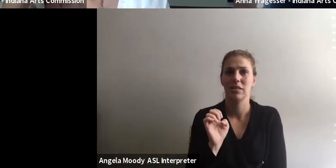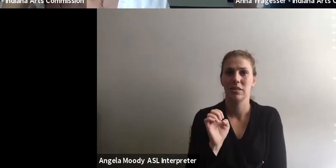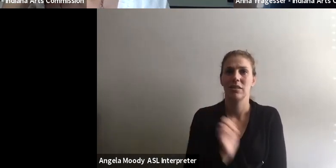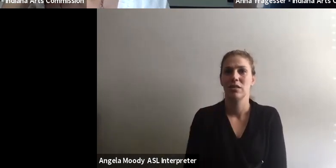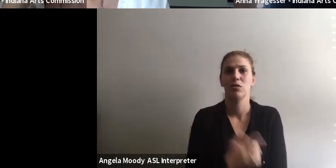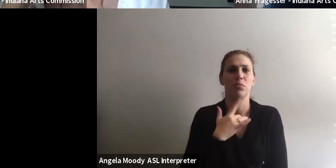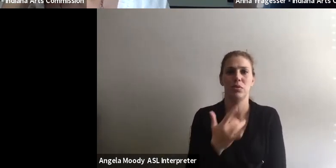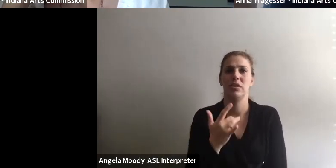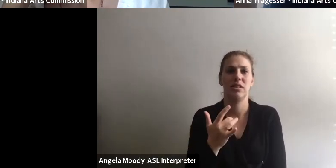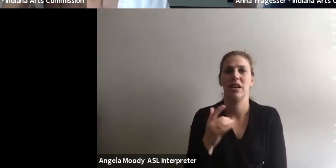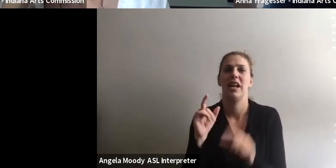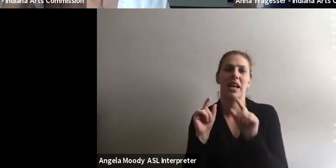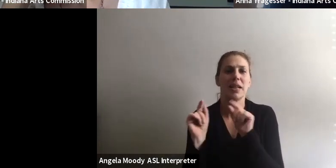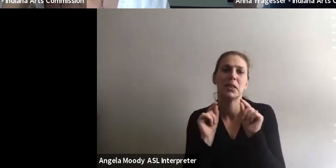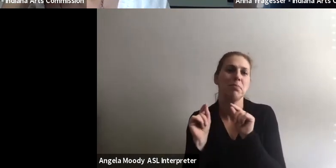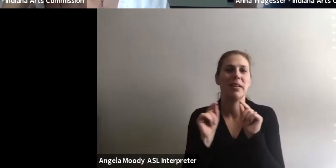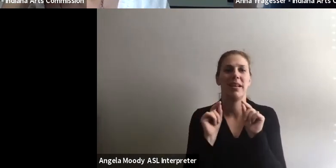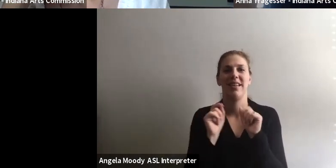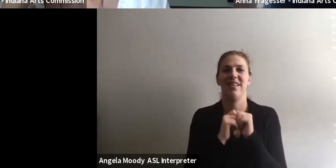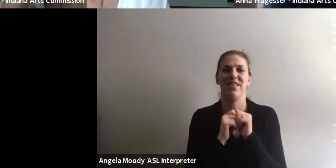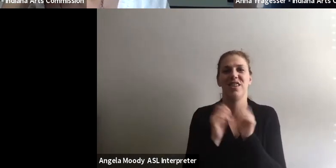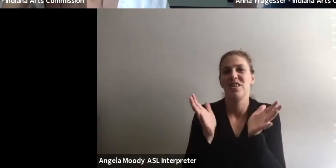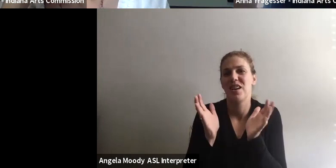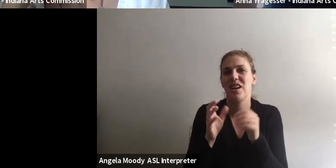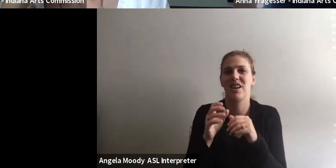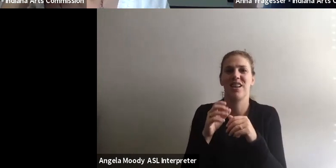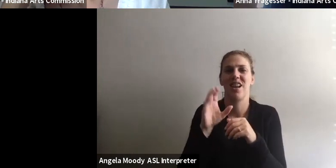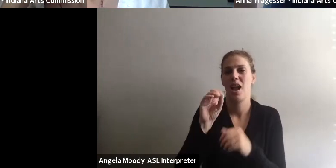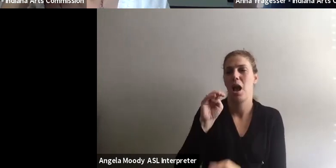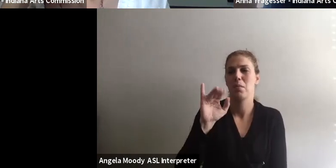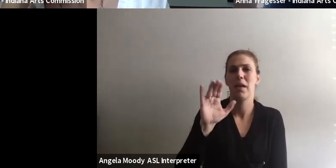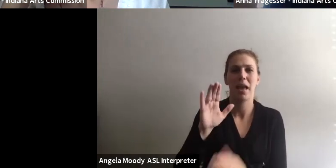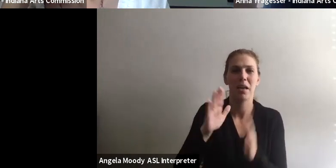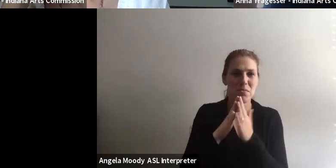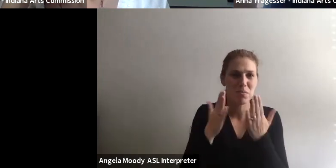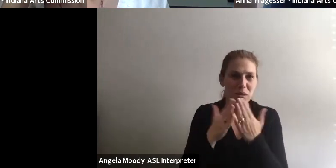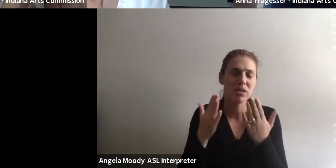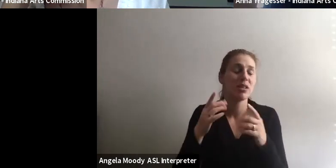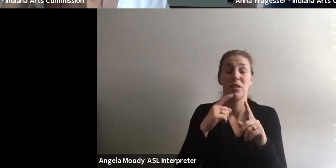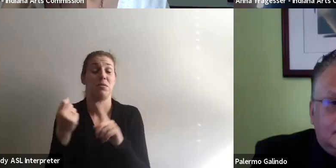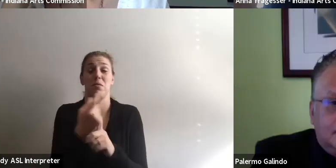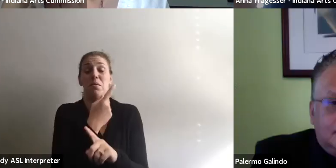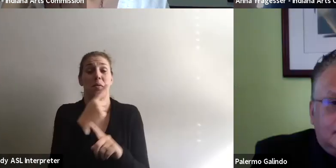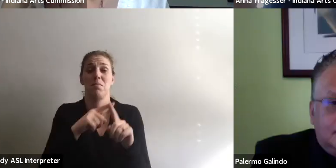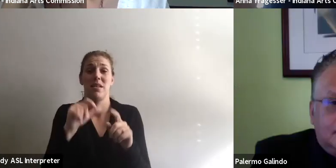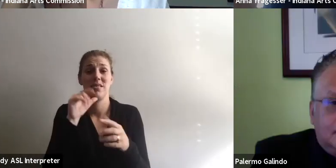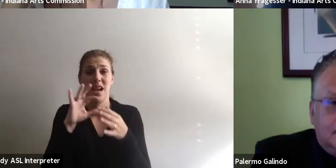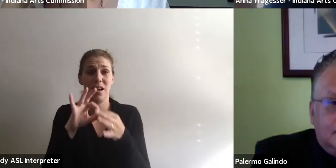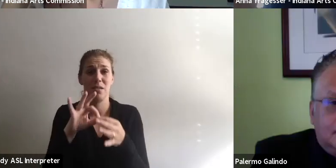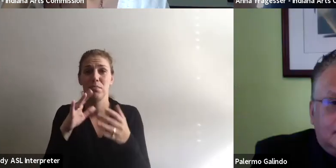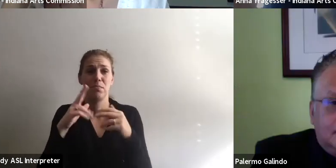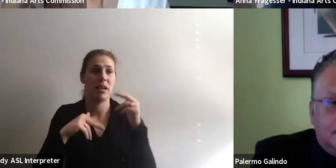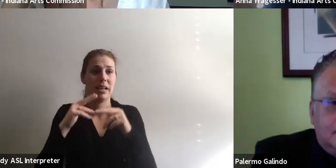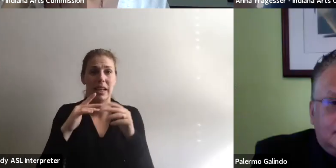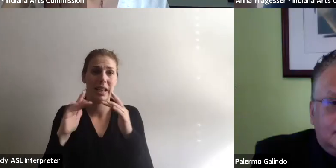usually just ended up like gossiping or talking about comic books. So this was not about building new networks. It was not about